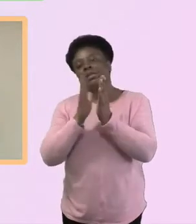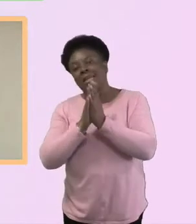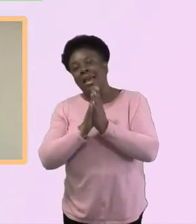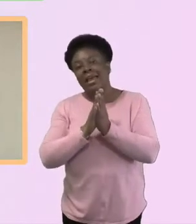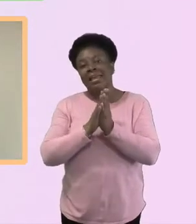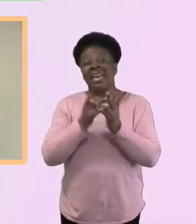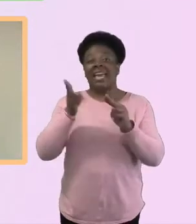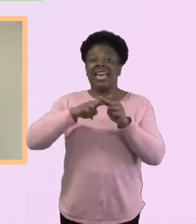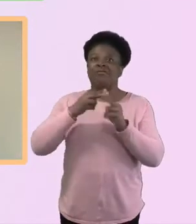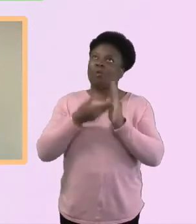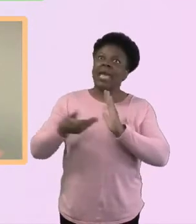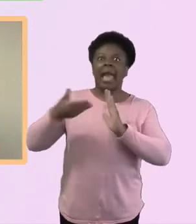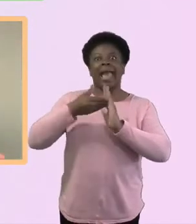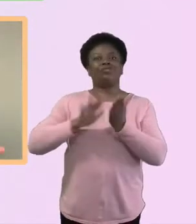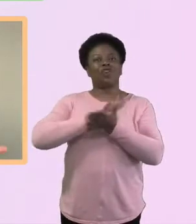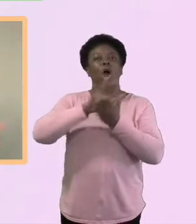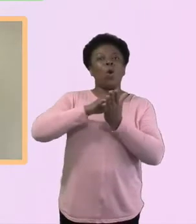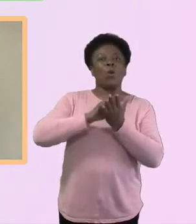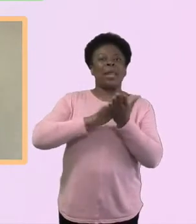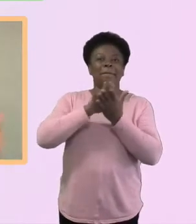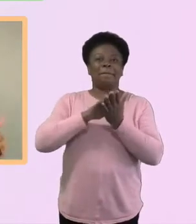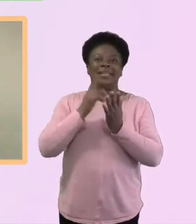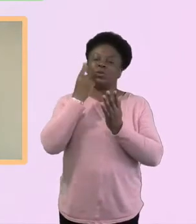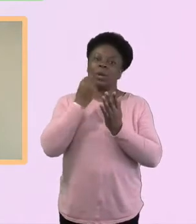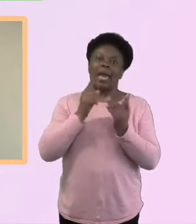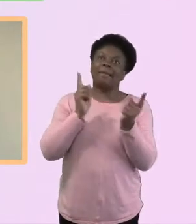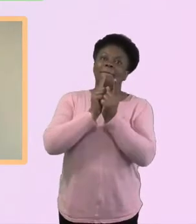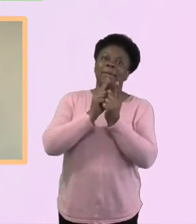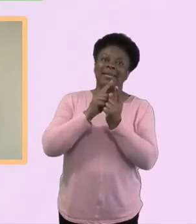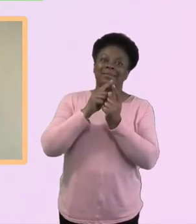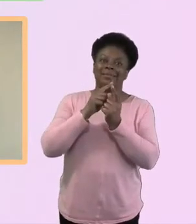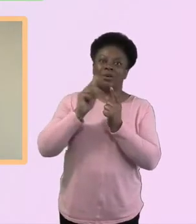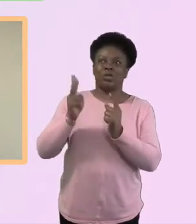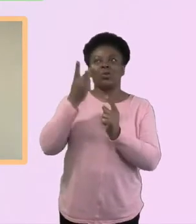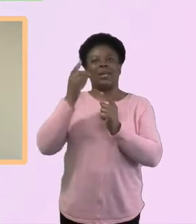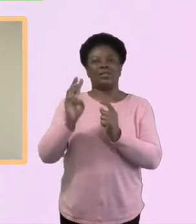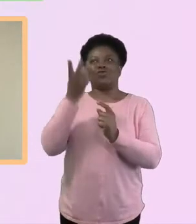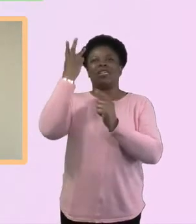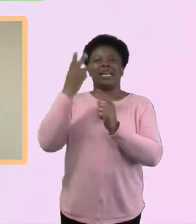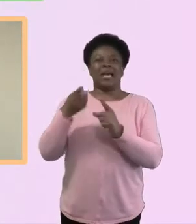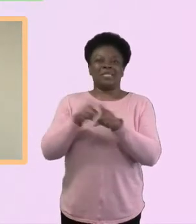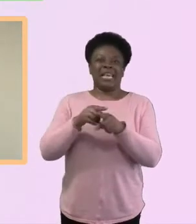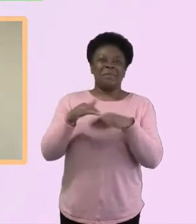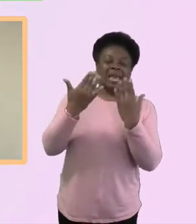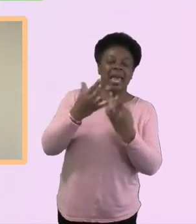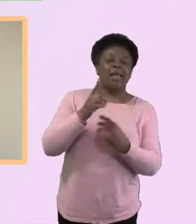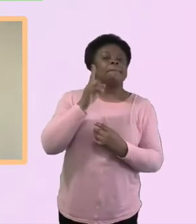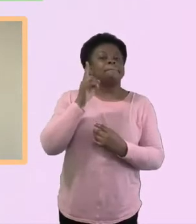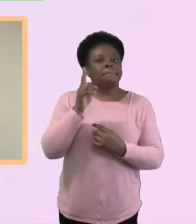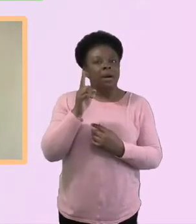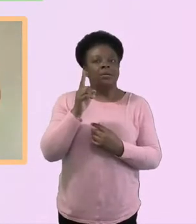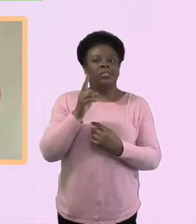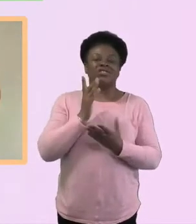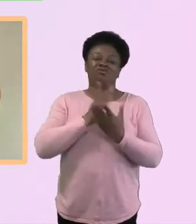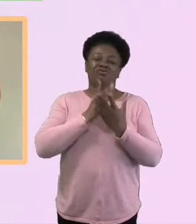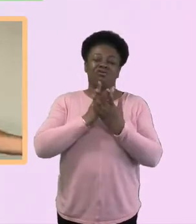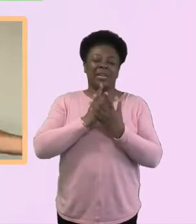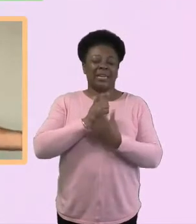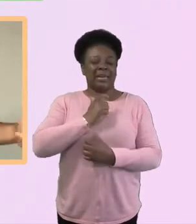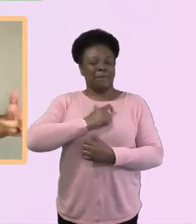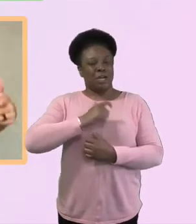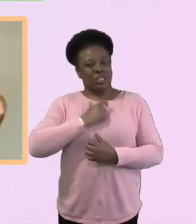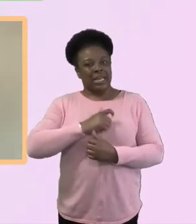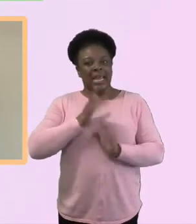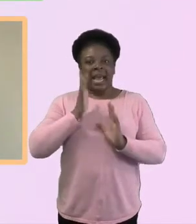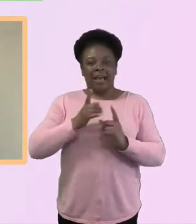gatherings. Church isn't that yet. That's what we were living out. And so for us, and for me personally, it's been asking the question, well, what, what